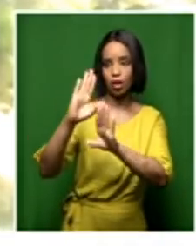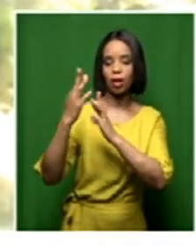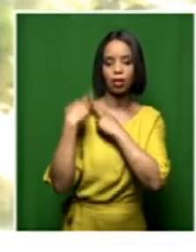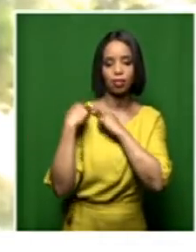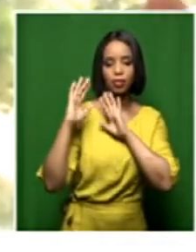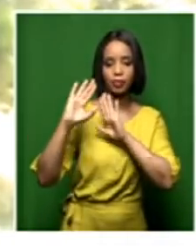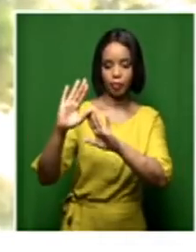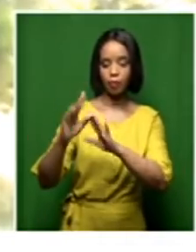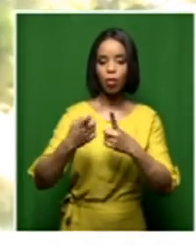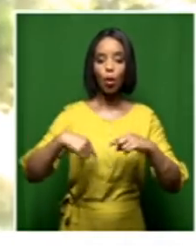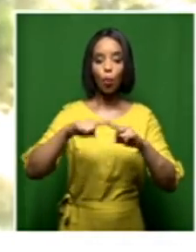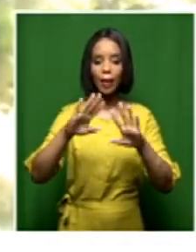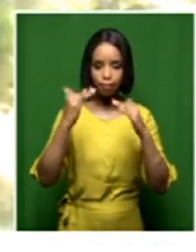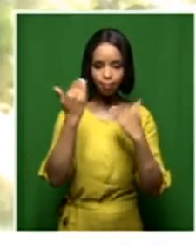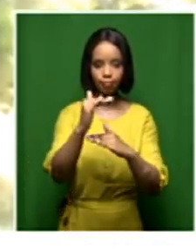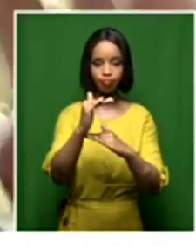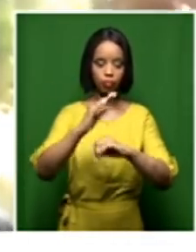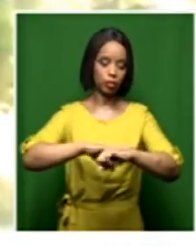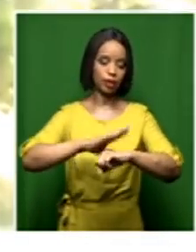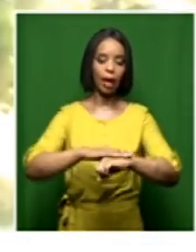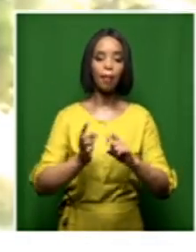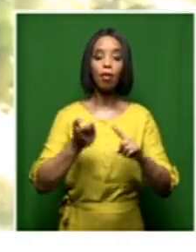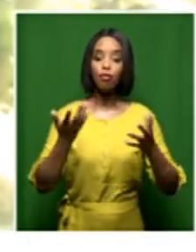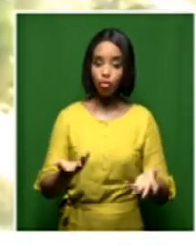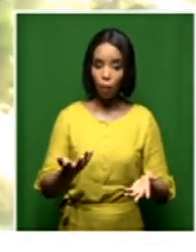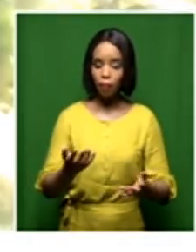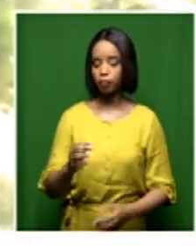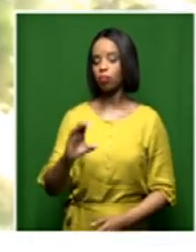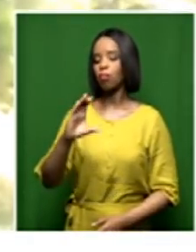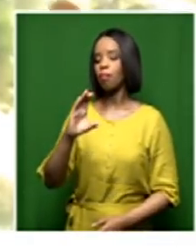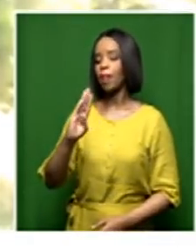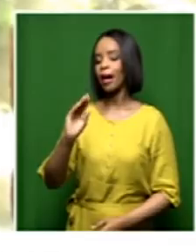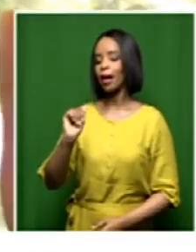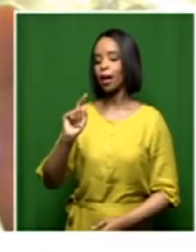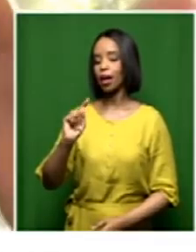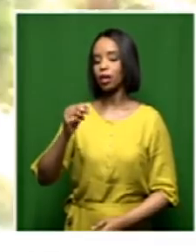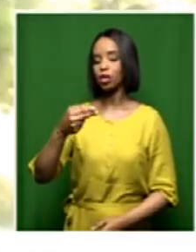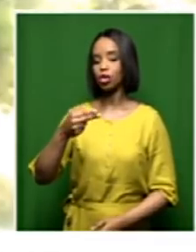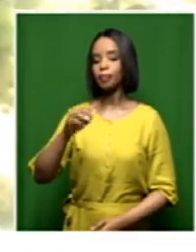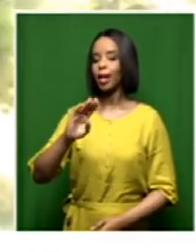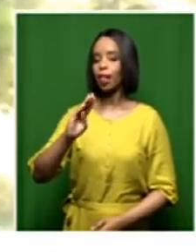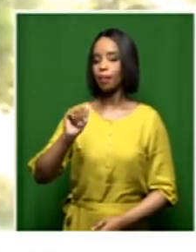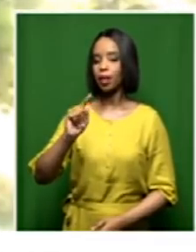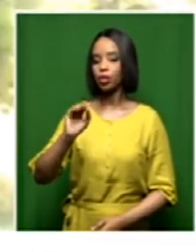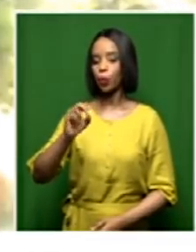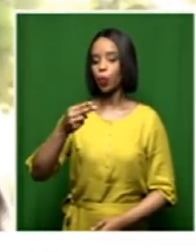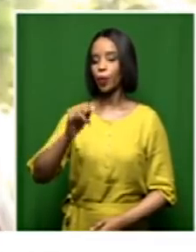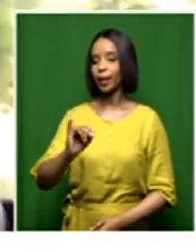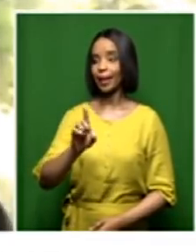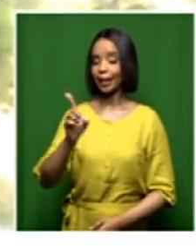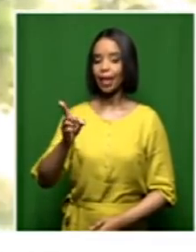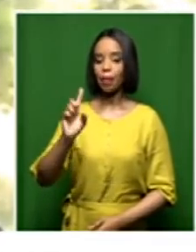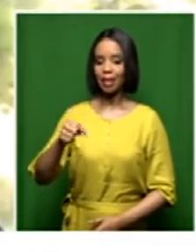assurance from Advocate Shamila Batoi in terms of those three areas. That by the time she leaves in March,